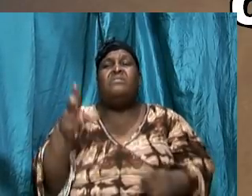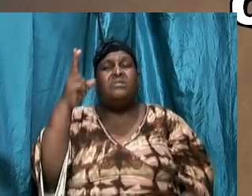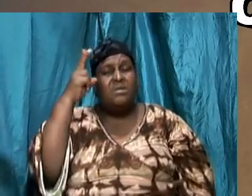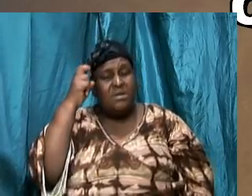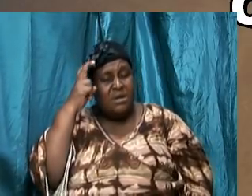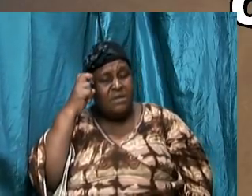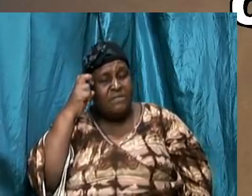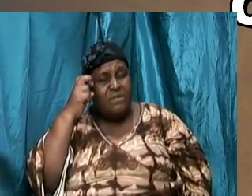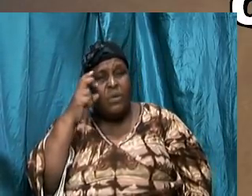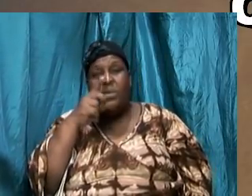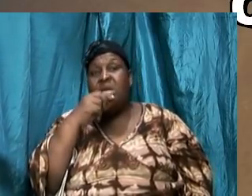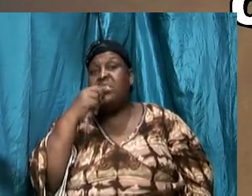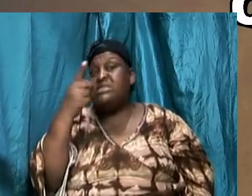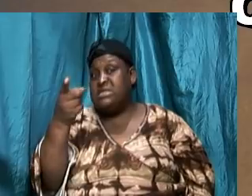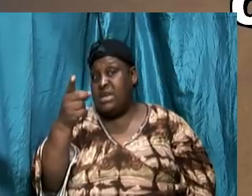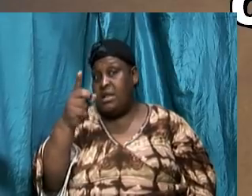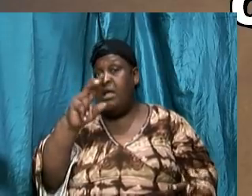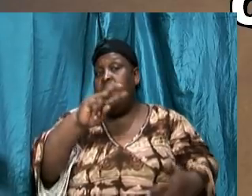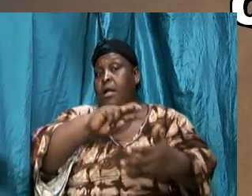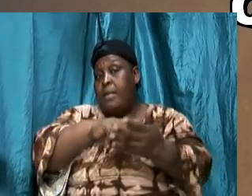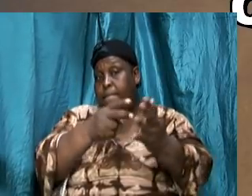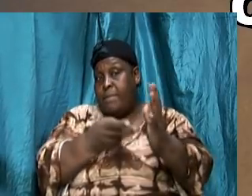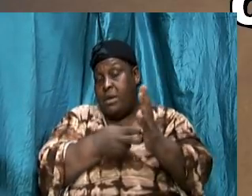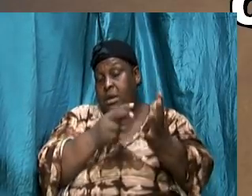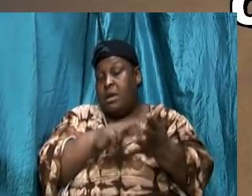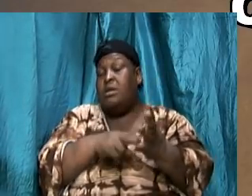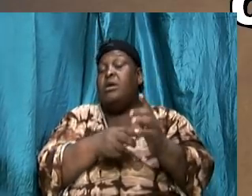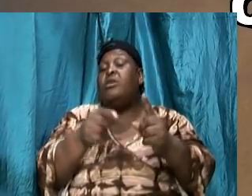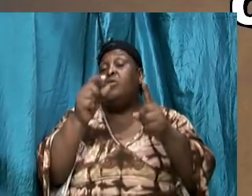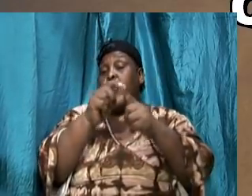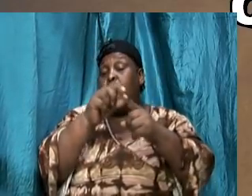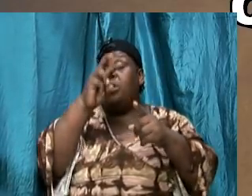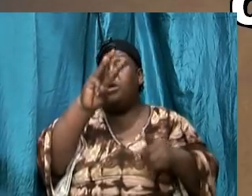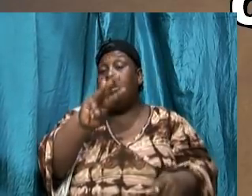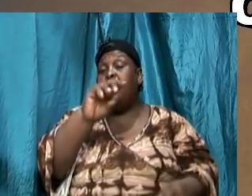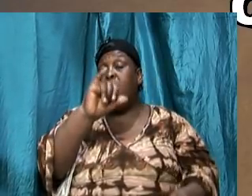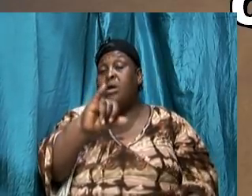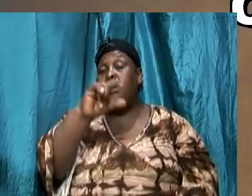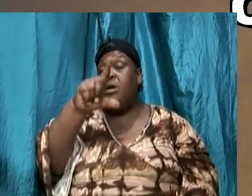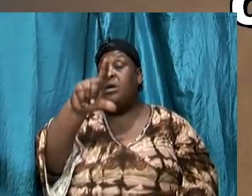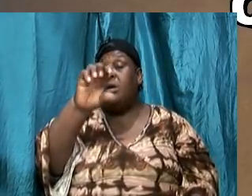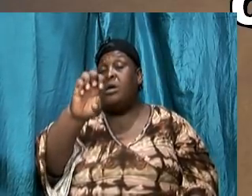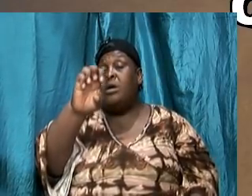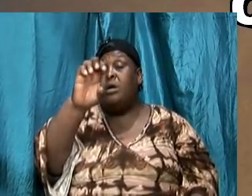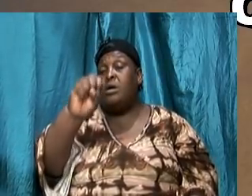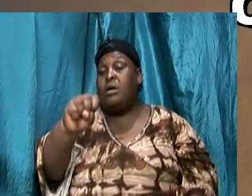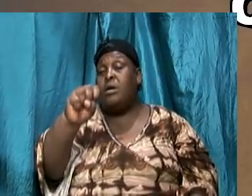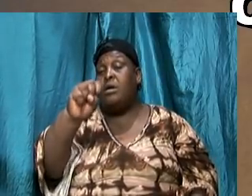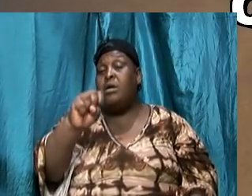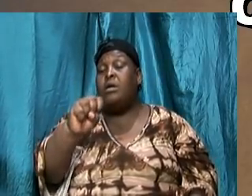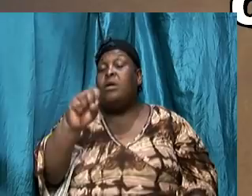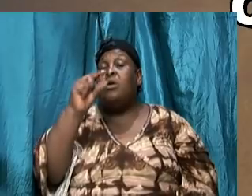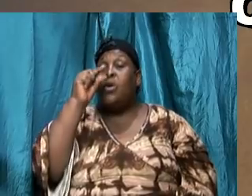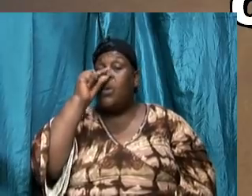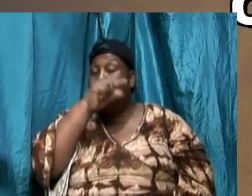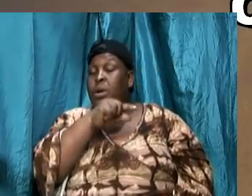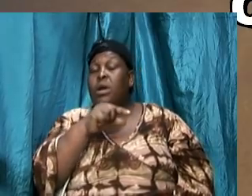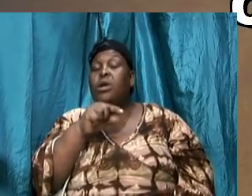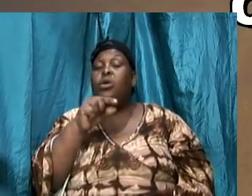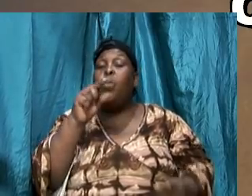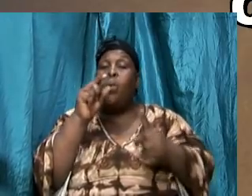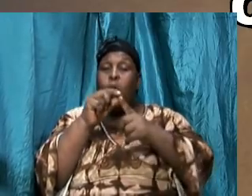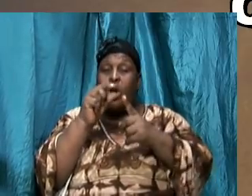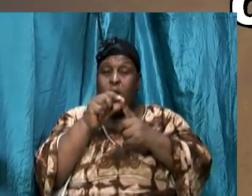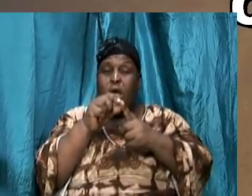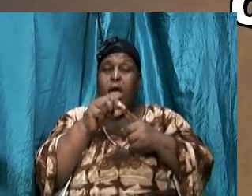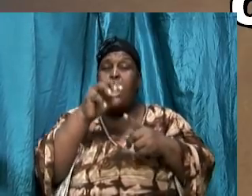to us when we last met that the word wiles is taken from the Greek word methodos, M